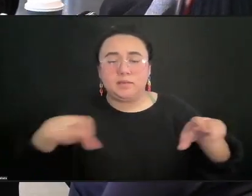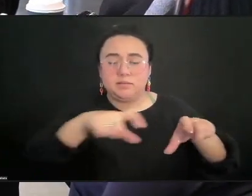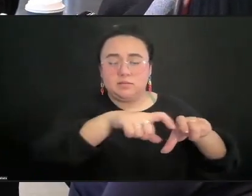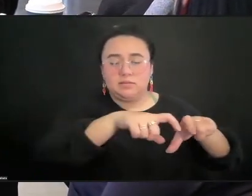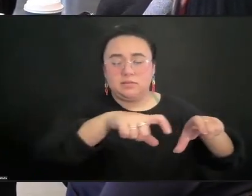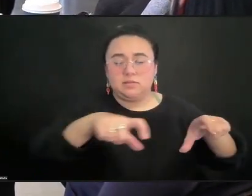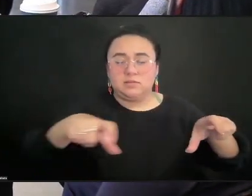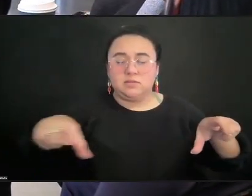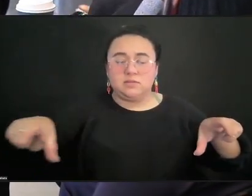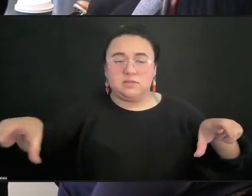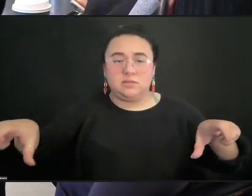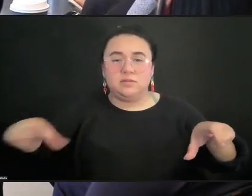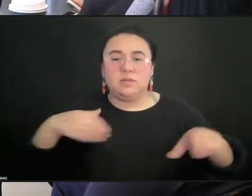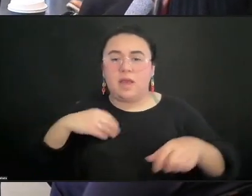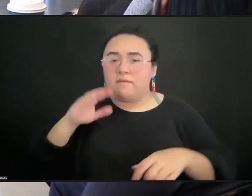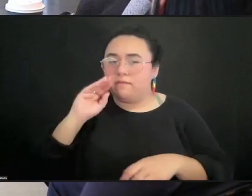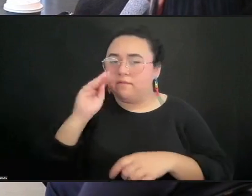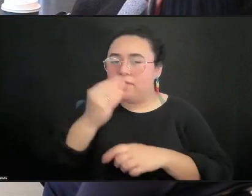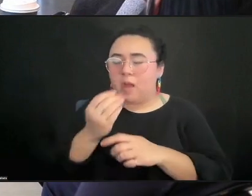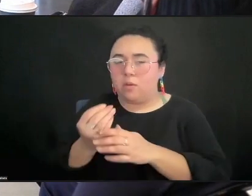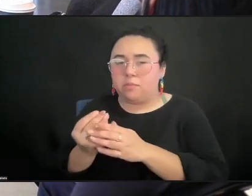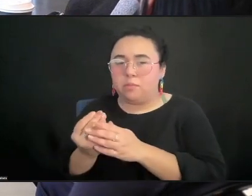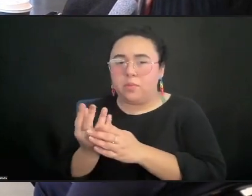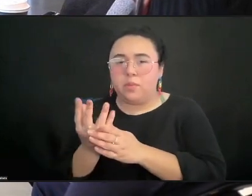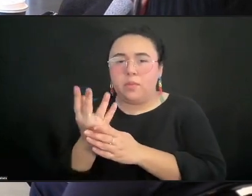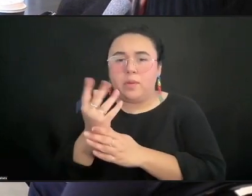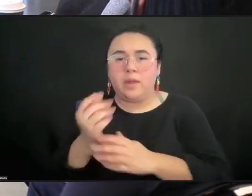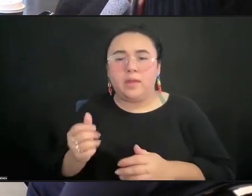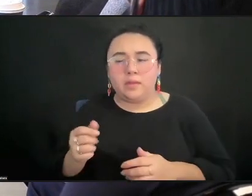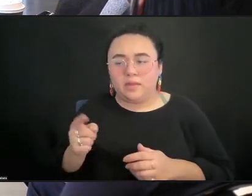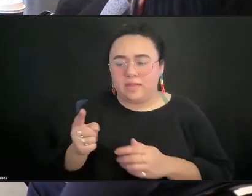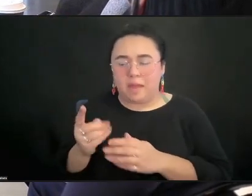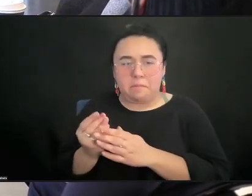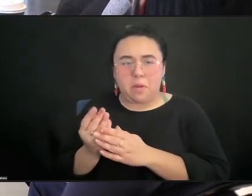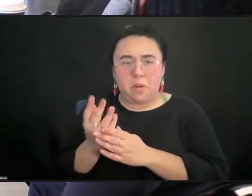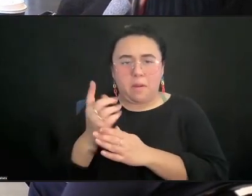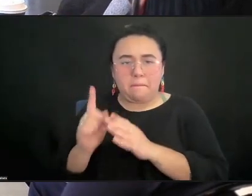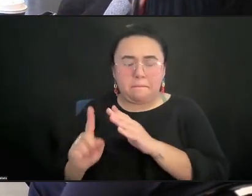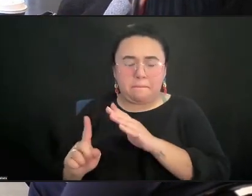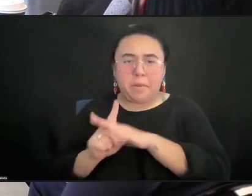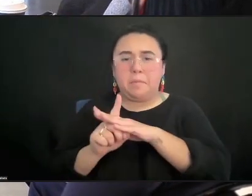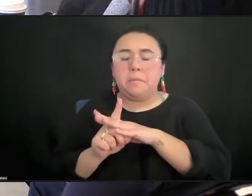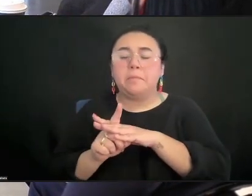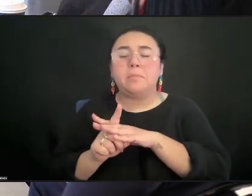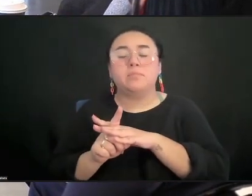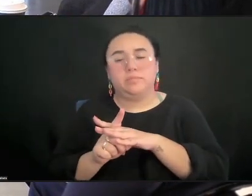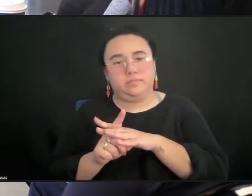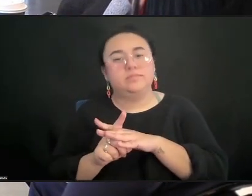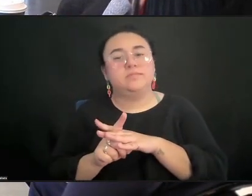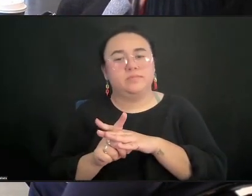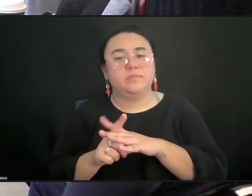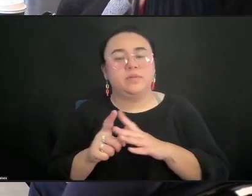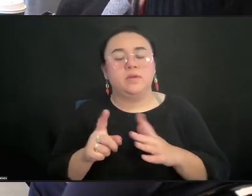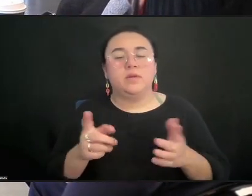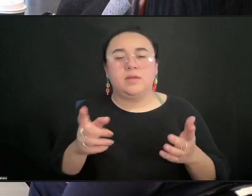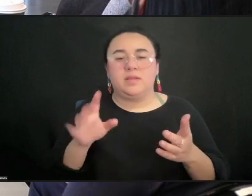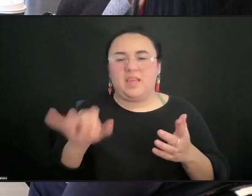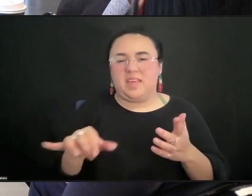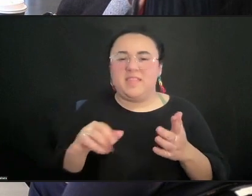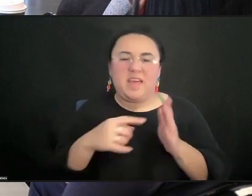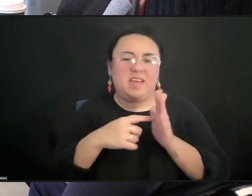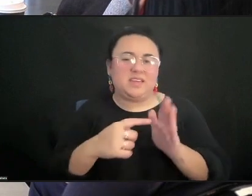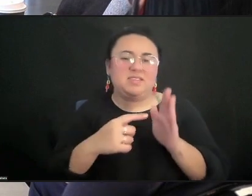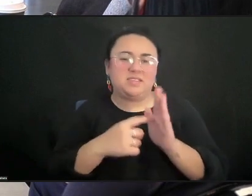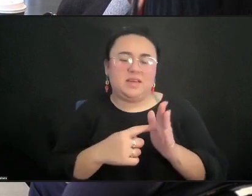innovation outside of the art sector that artists that are dealing with technology, I think, are constantly